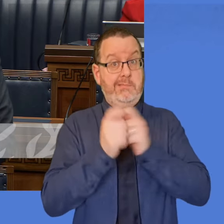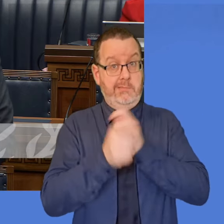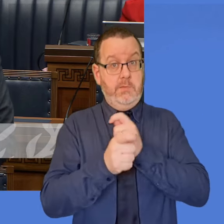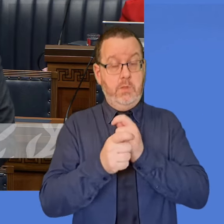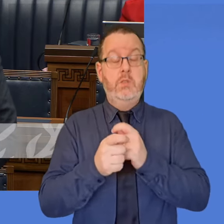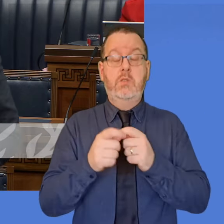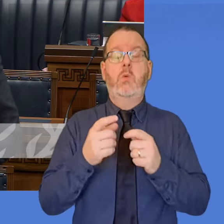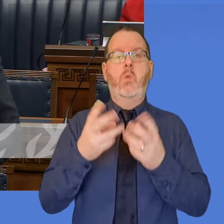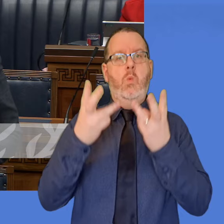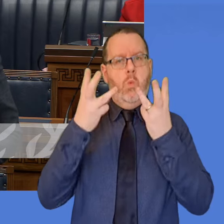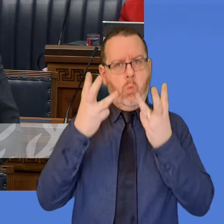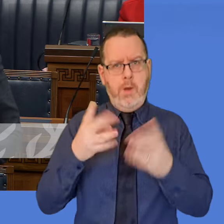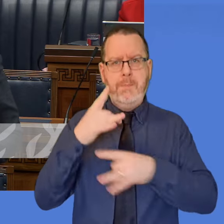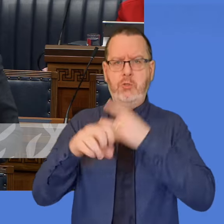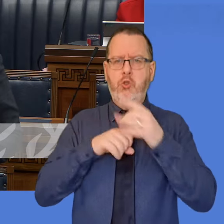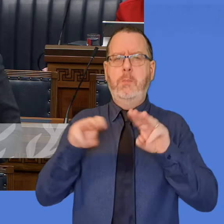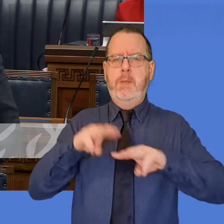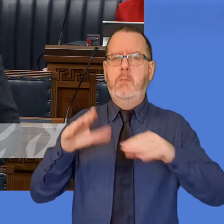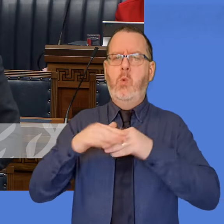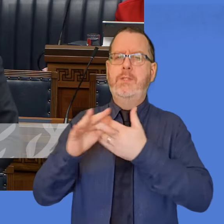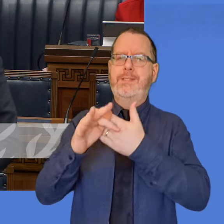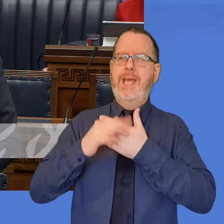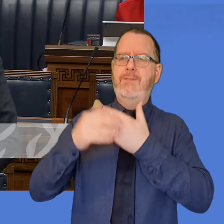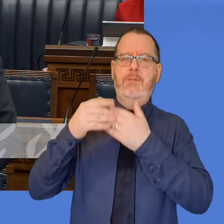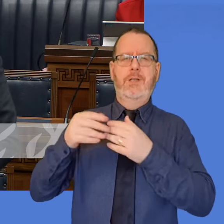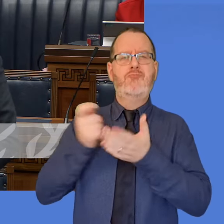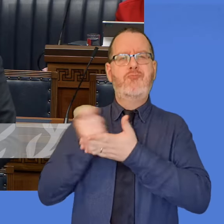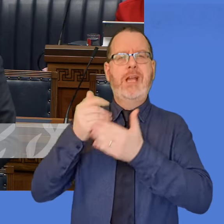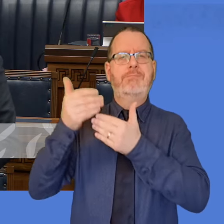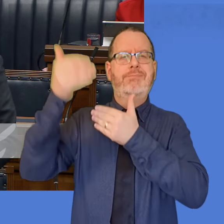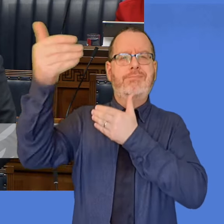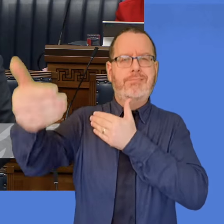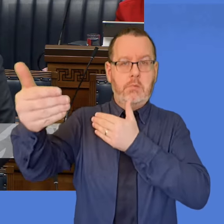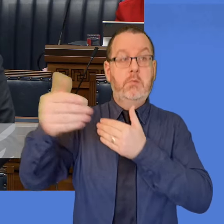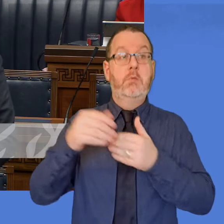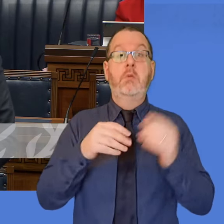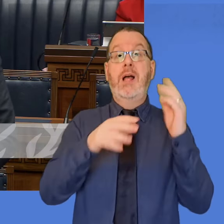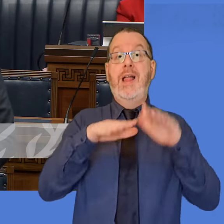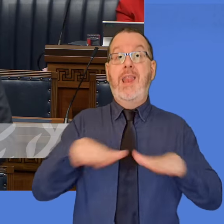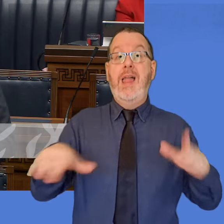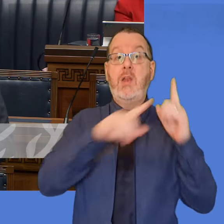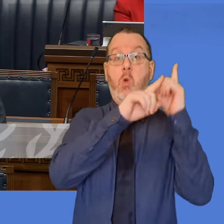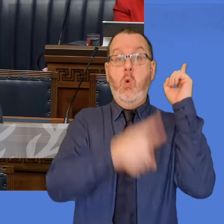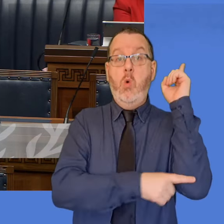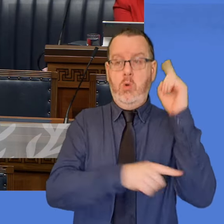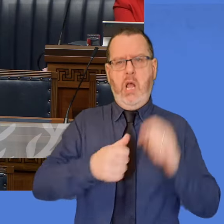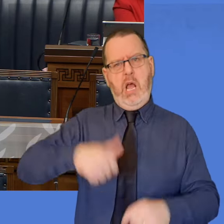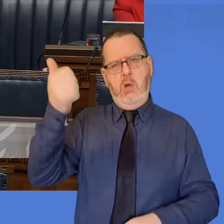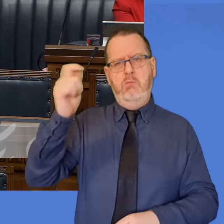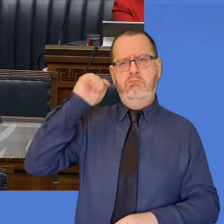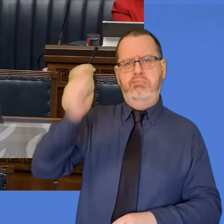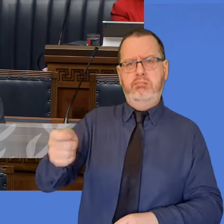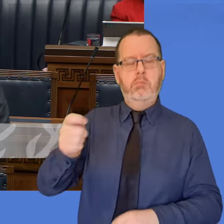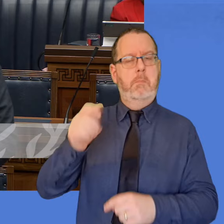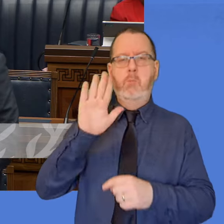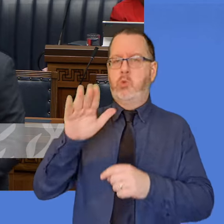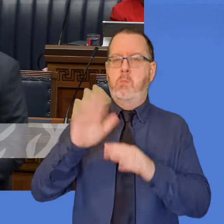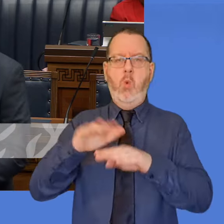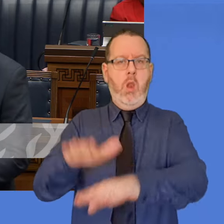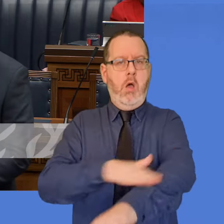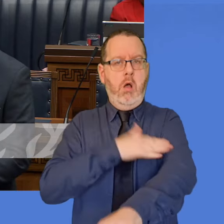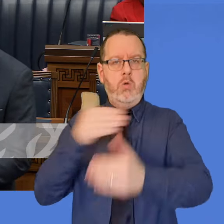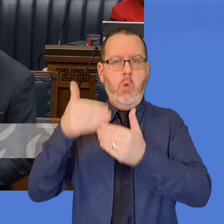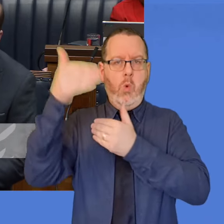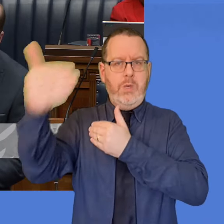tenure through the introduction of much longer notice to quit periods via the Private Tenancies Act Northern Ireland 2002.